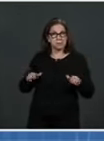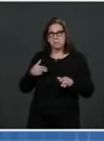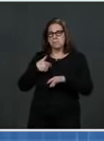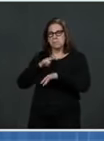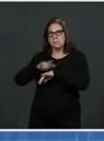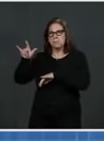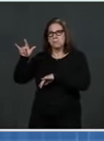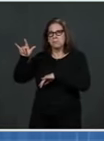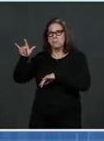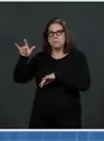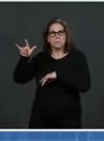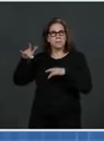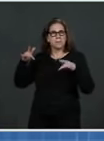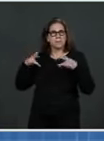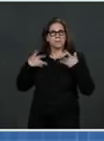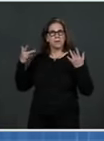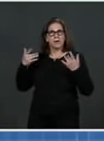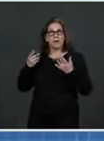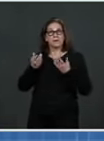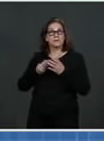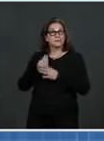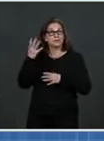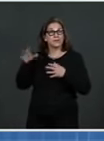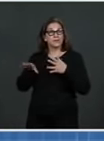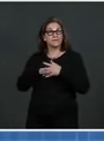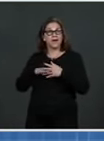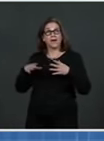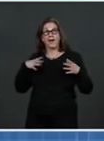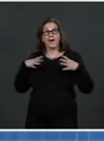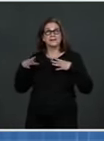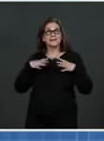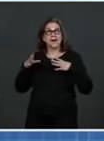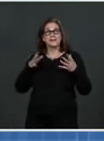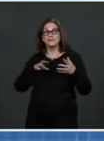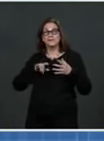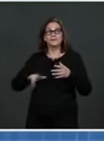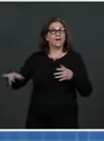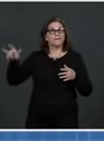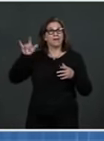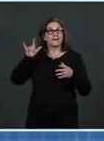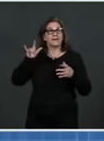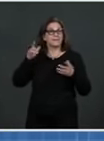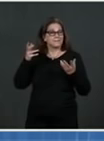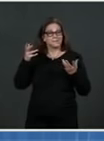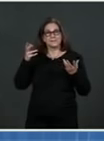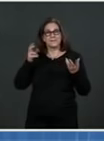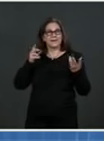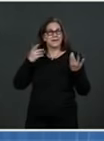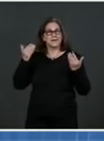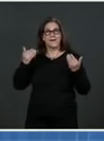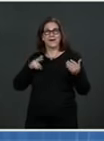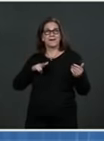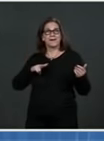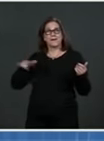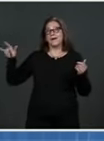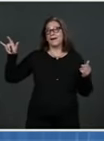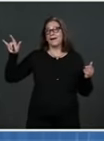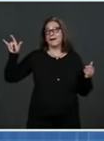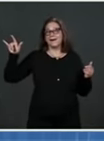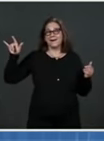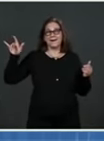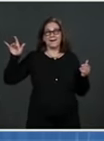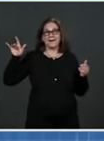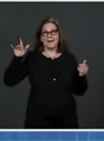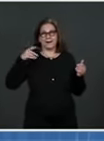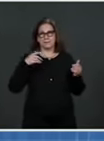time of spring break, of holiday travel. And what I would just say is, you know, we've seen surges after every single holiday.